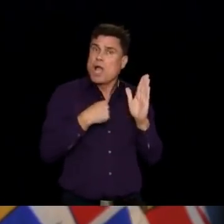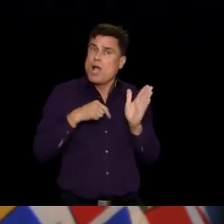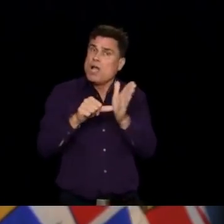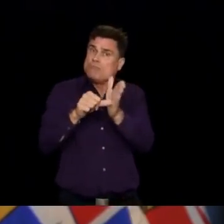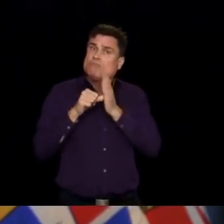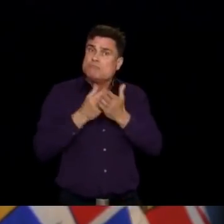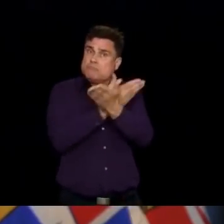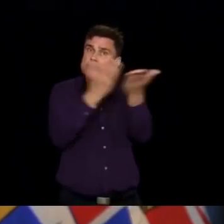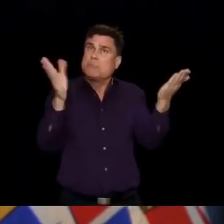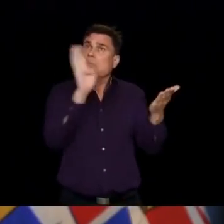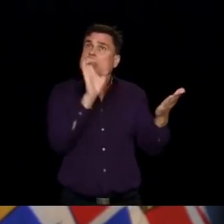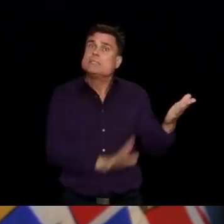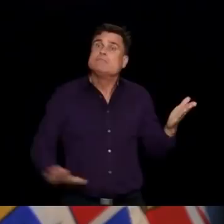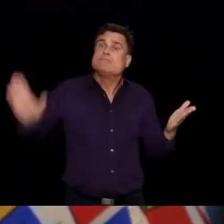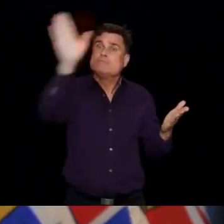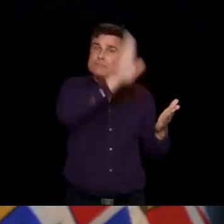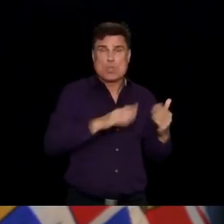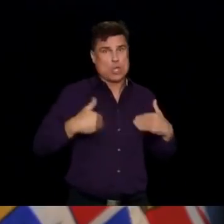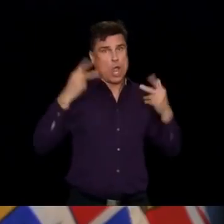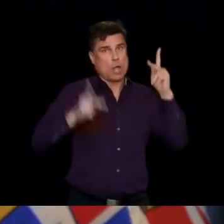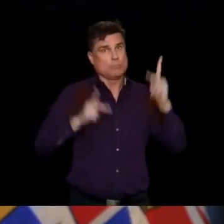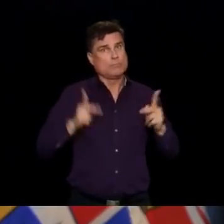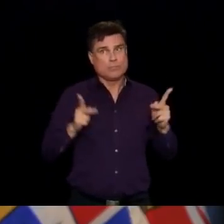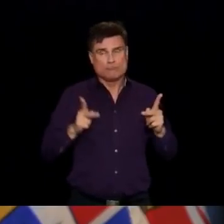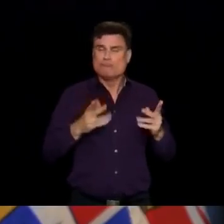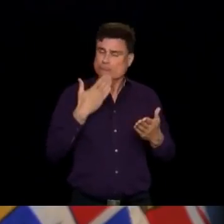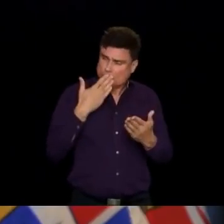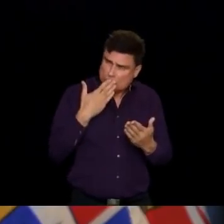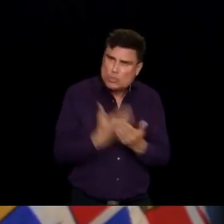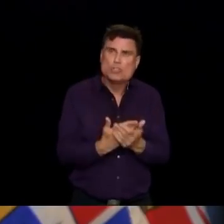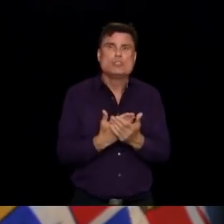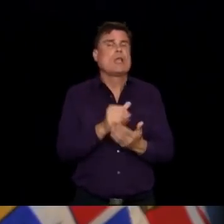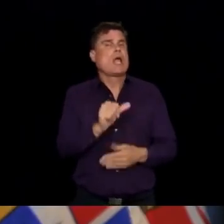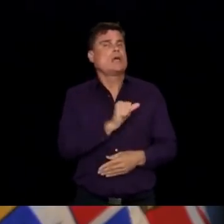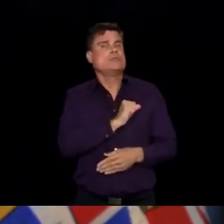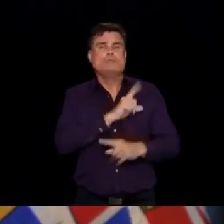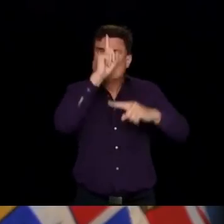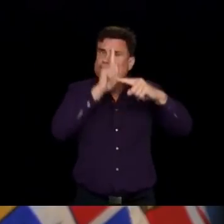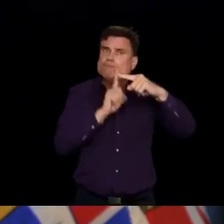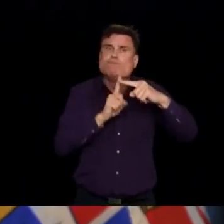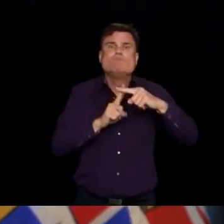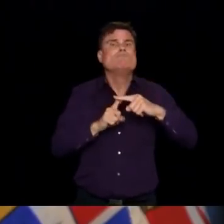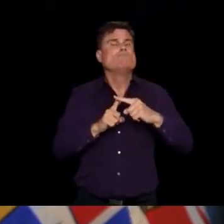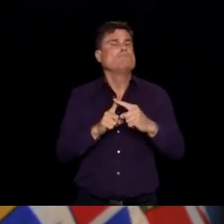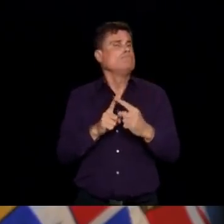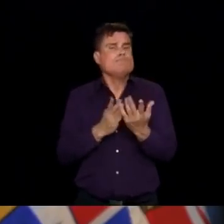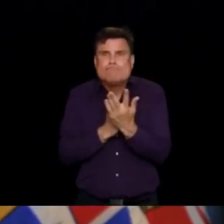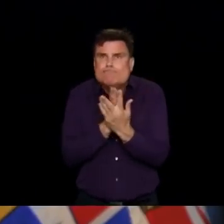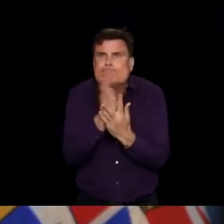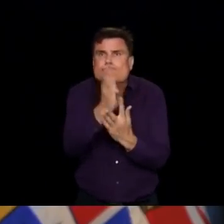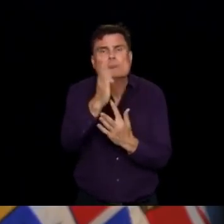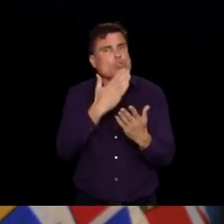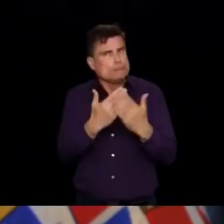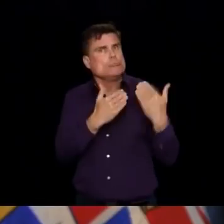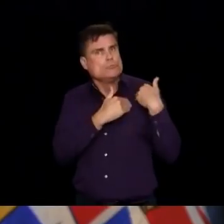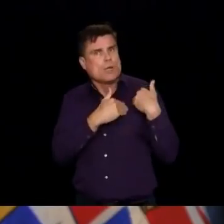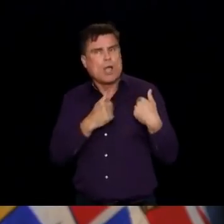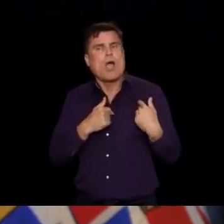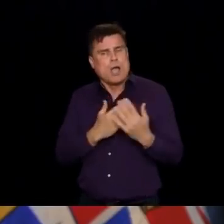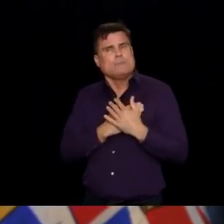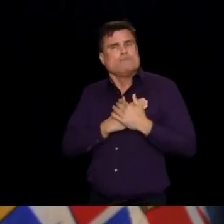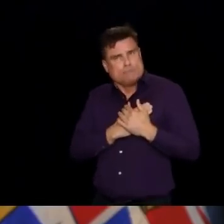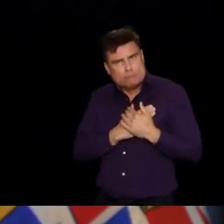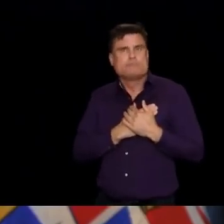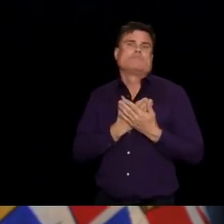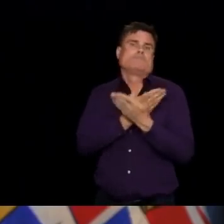youth in British Columbia and how they have responded and the resilience that they've shown. And the caring of for their communities.